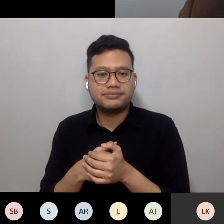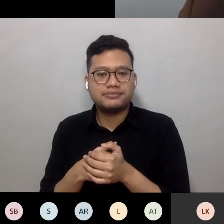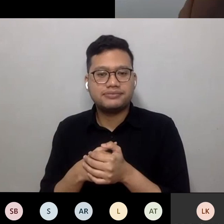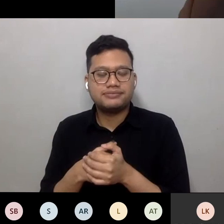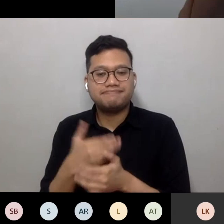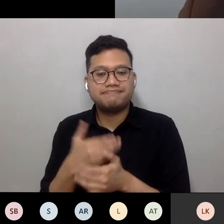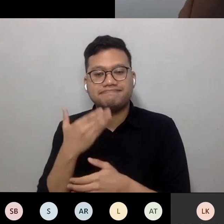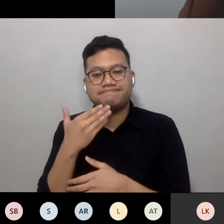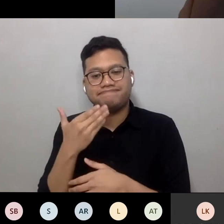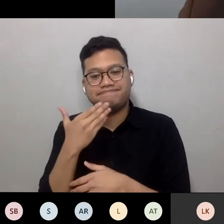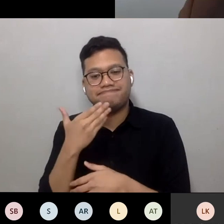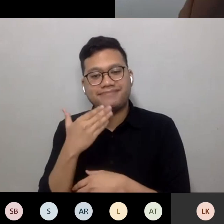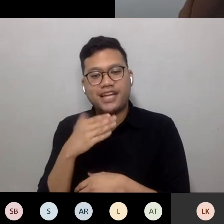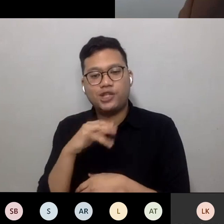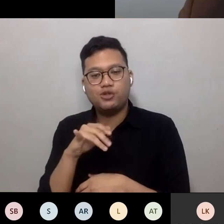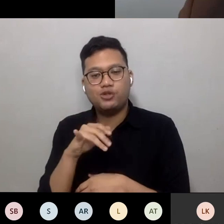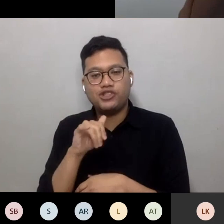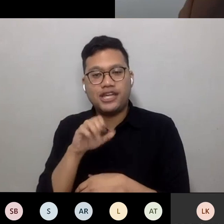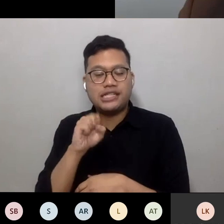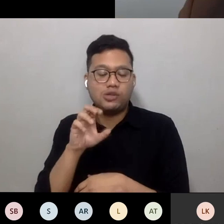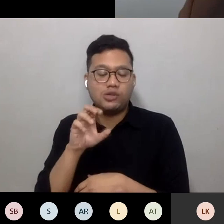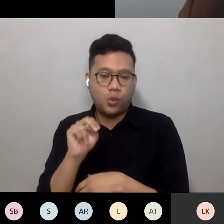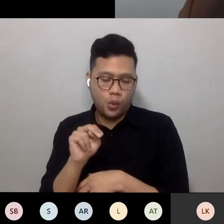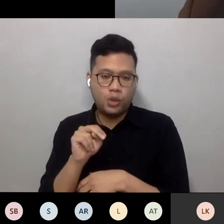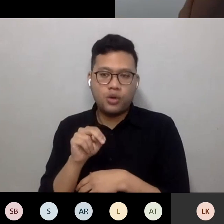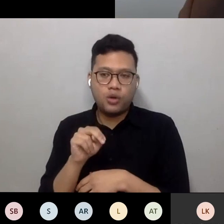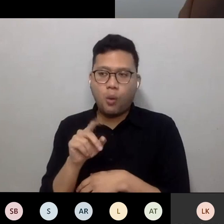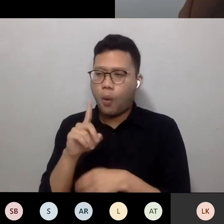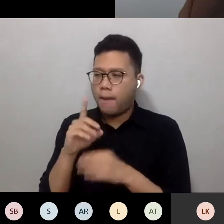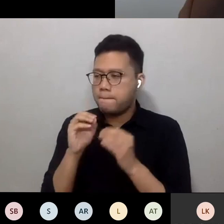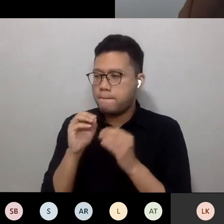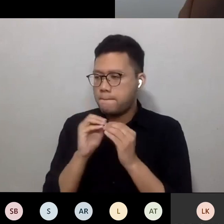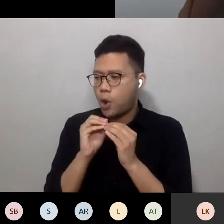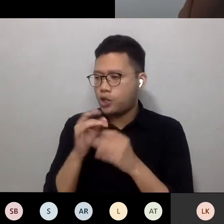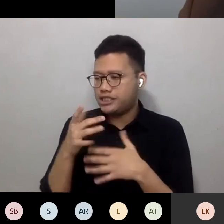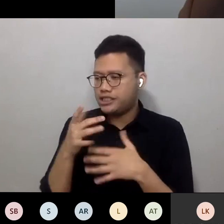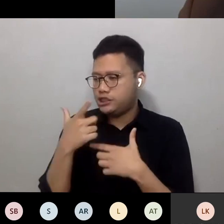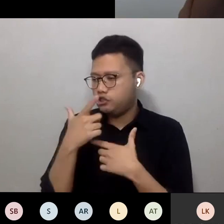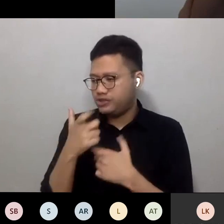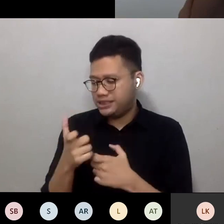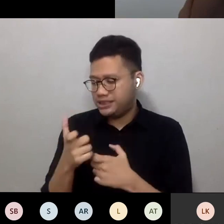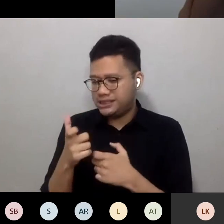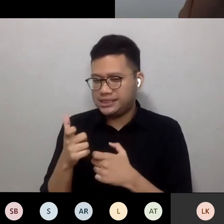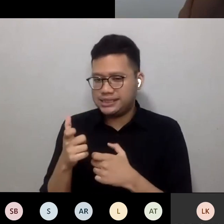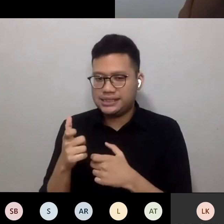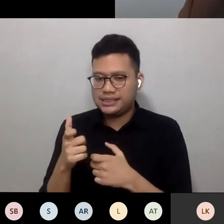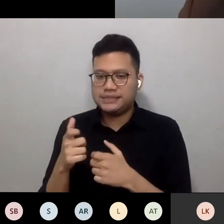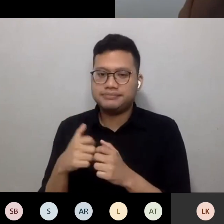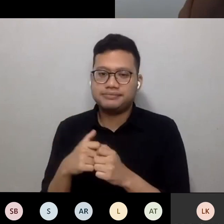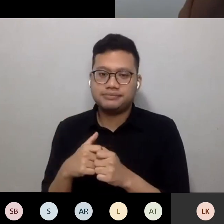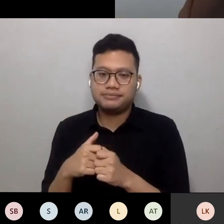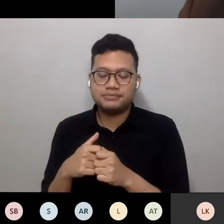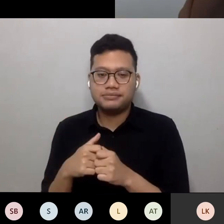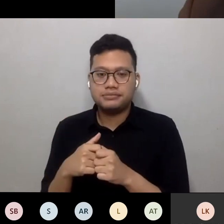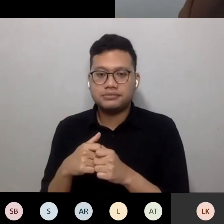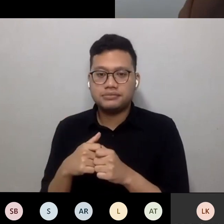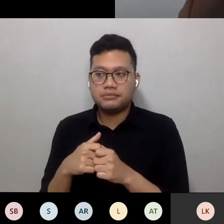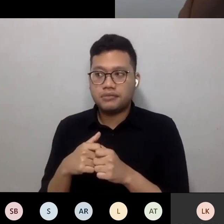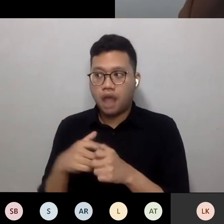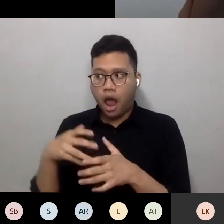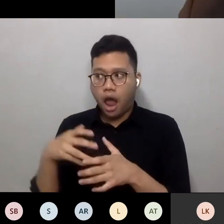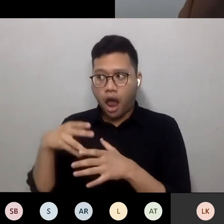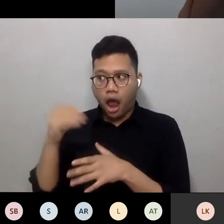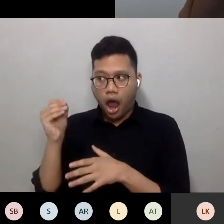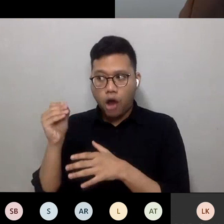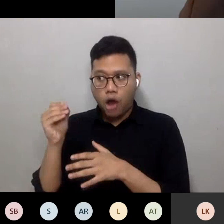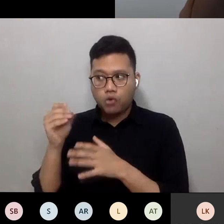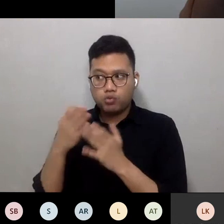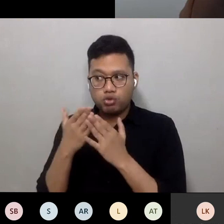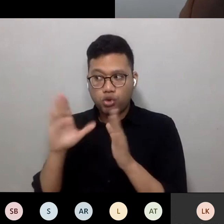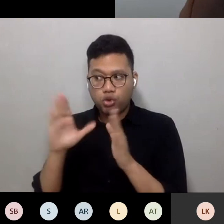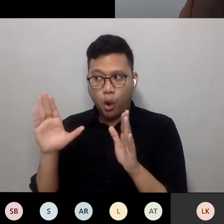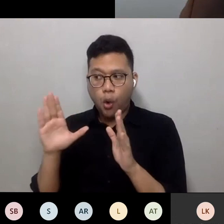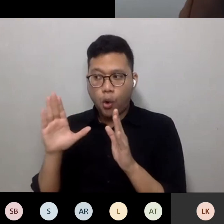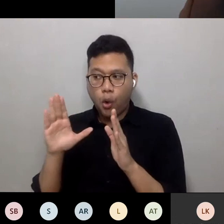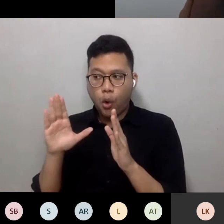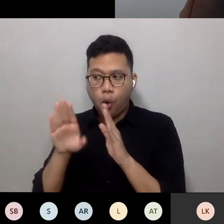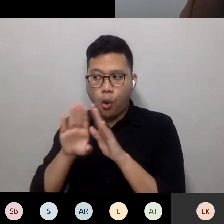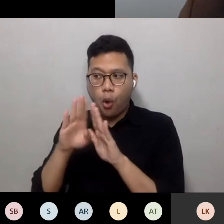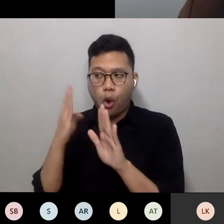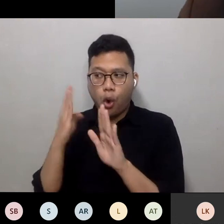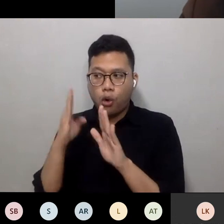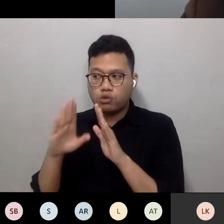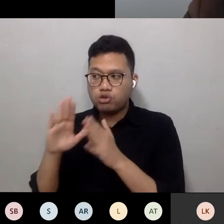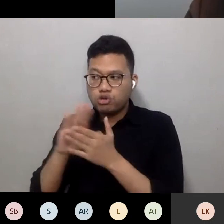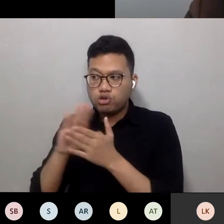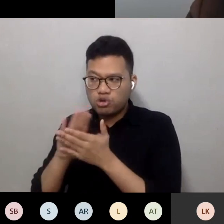Thank you, Jason. There's another very interesting one. Do you think outdoor schools would have a future? Oh, wow.